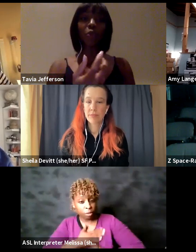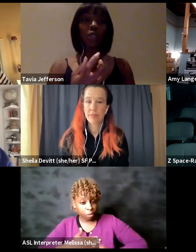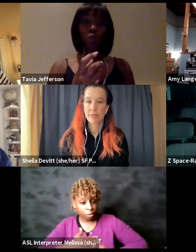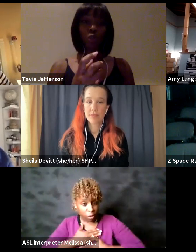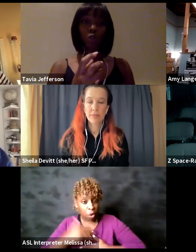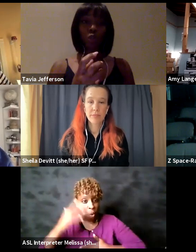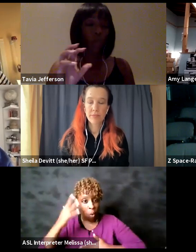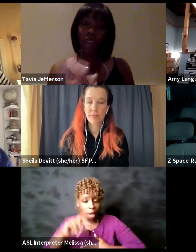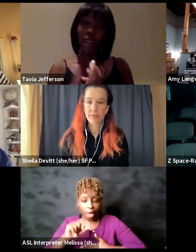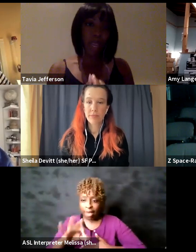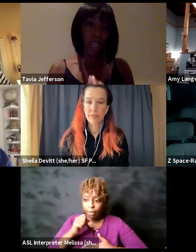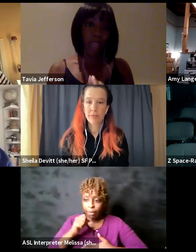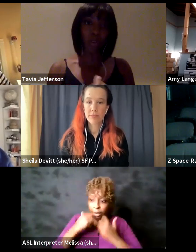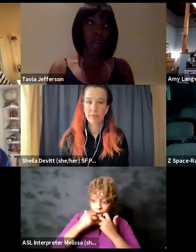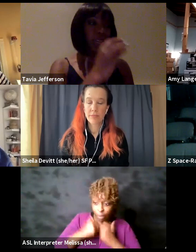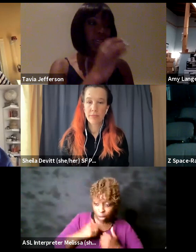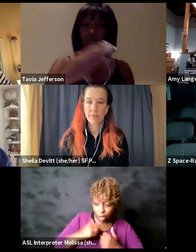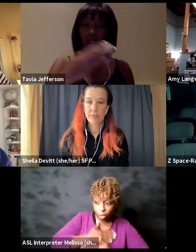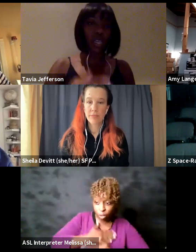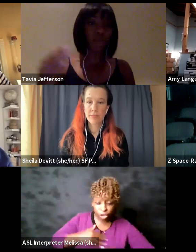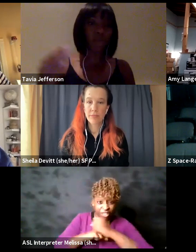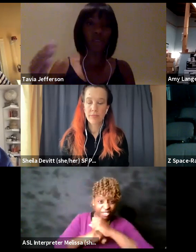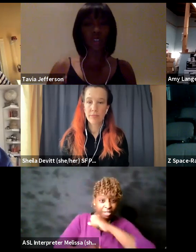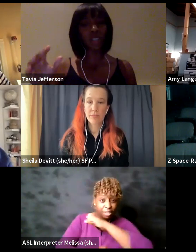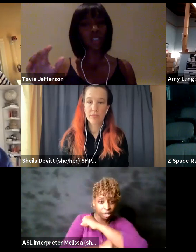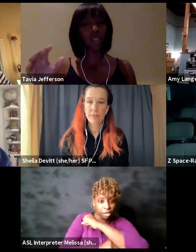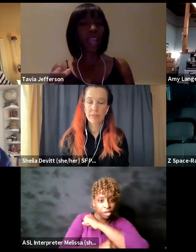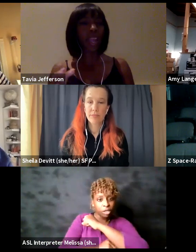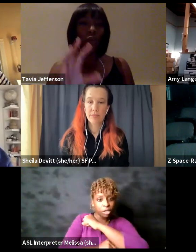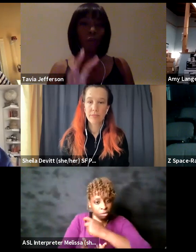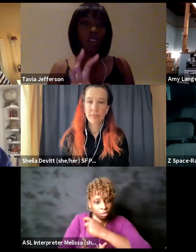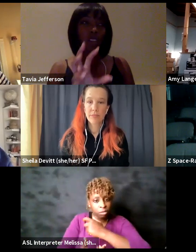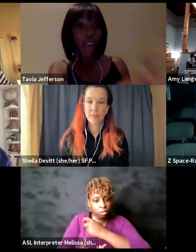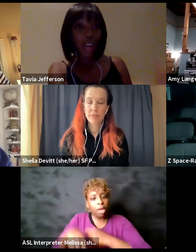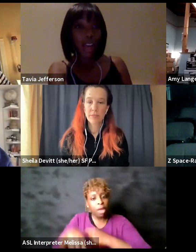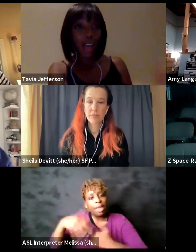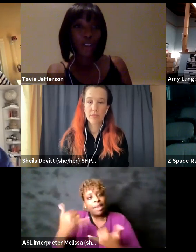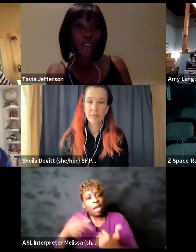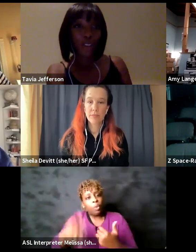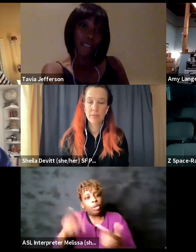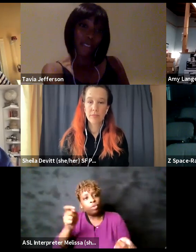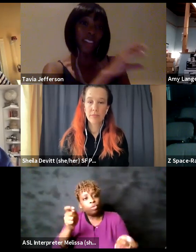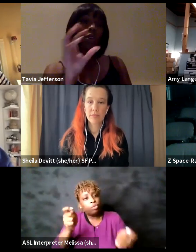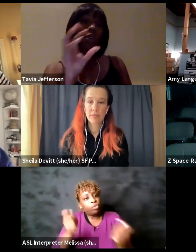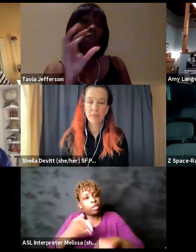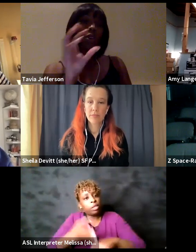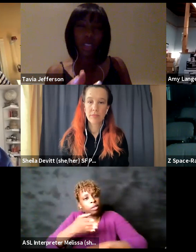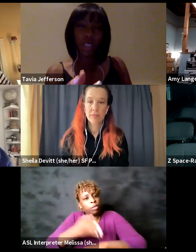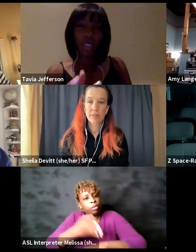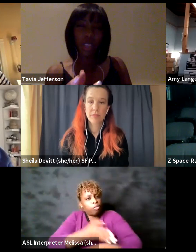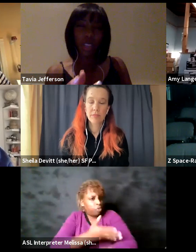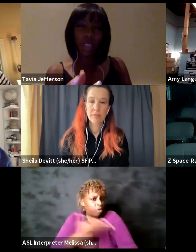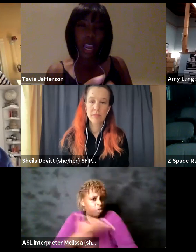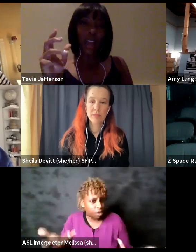now we just have to restructure we've got to make it work for us that's what they've done every generation and it's okay for us to value what they gave us